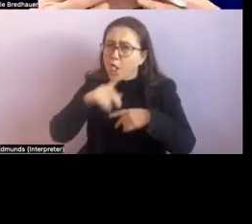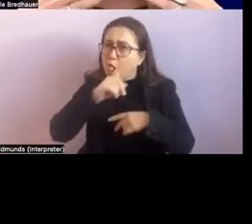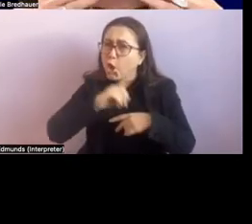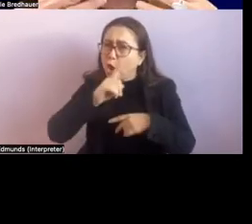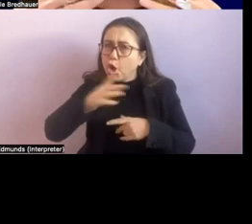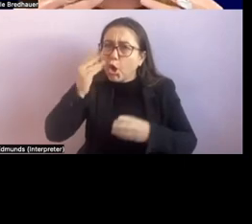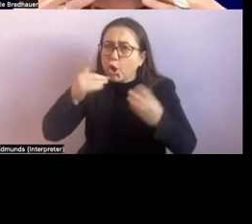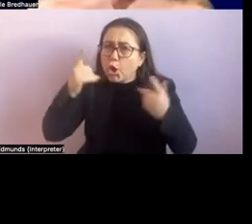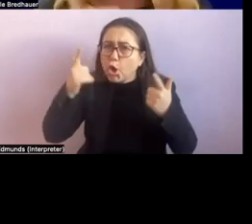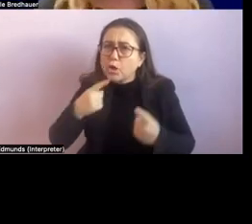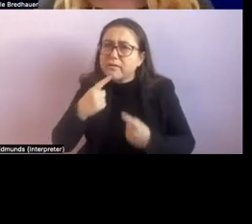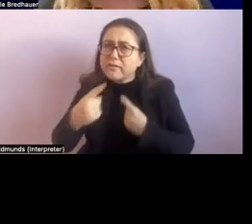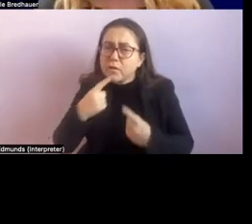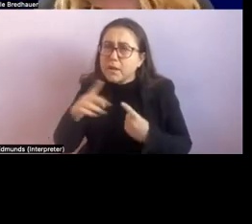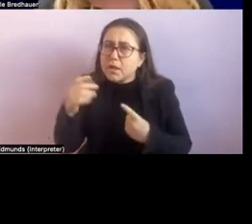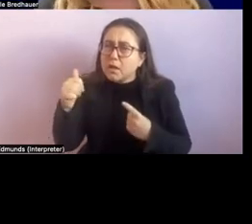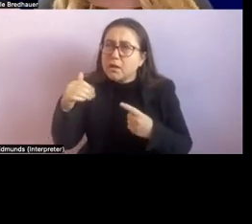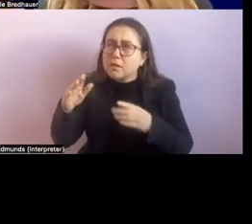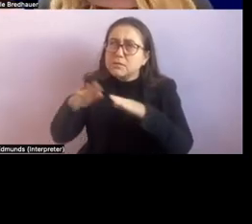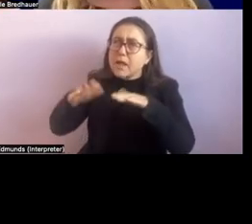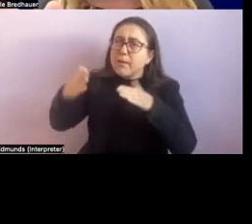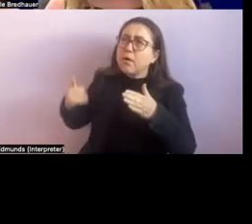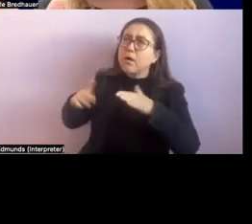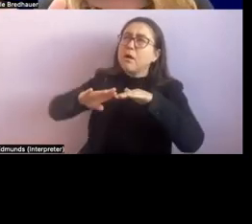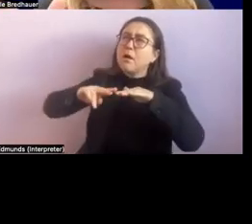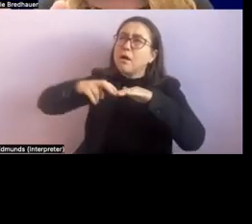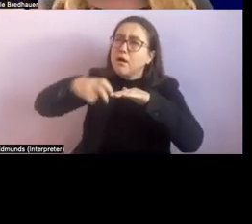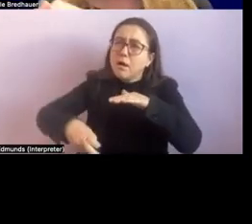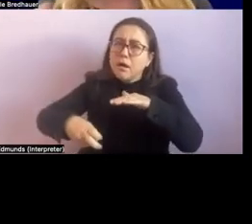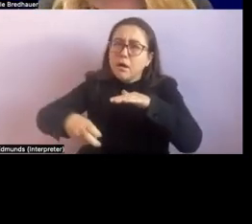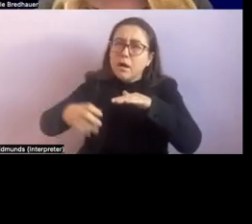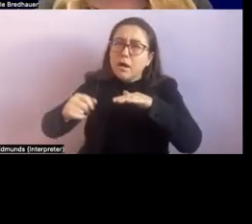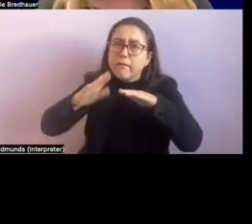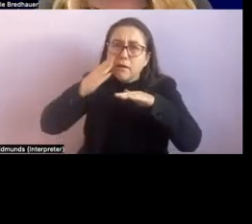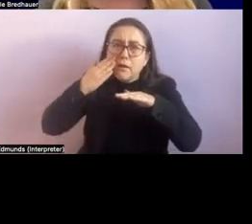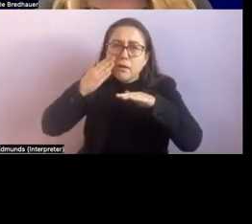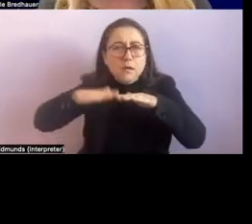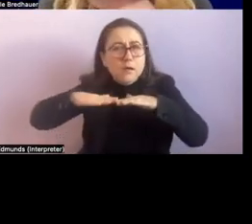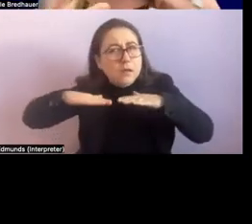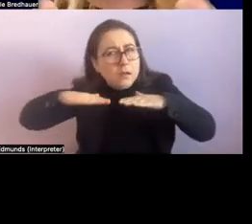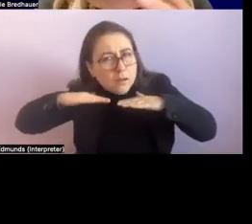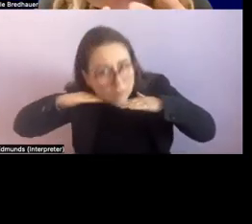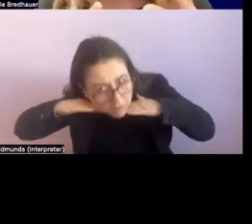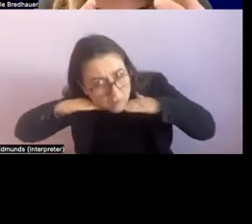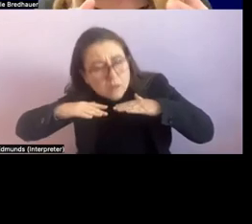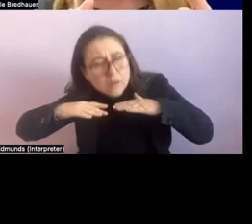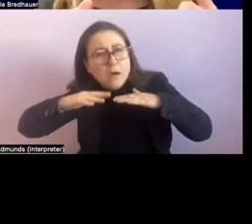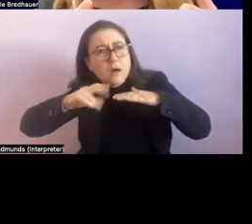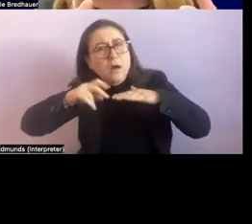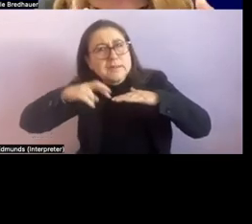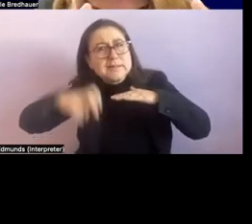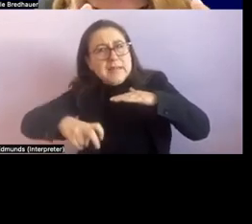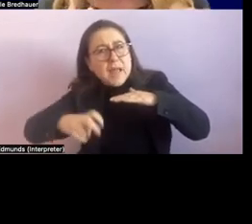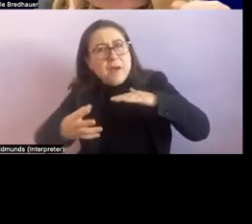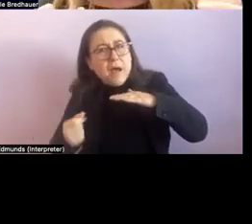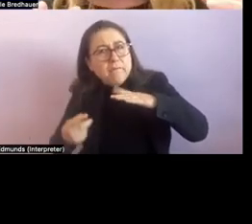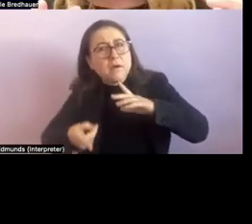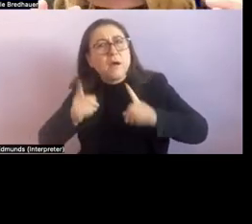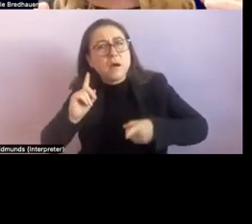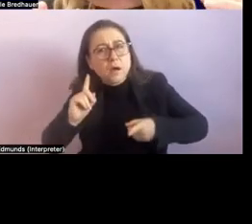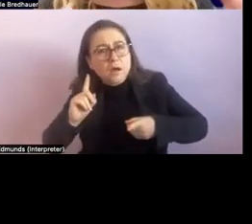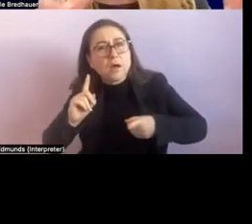She's checking the step down with her face, with her fingers. In the next image,